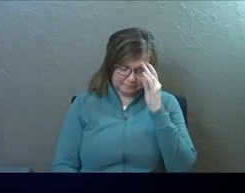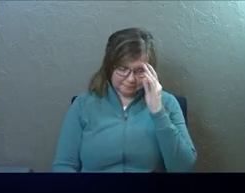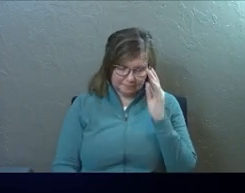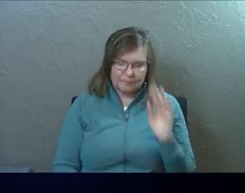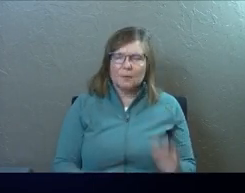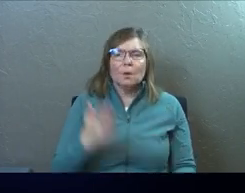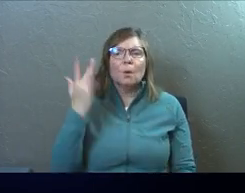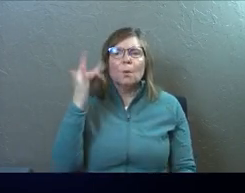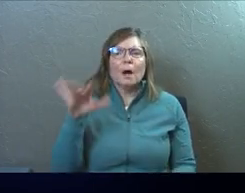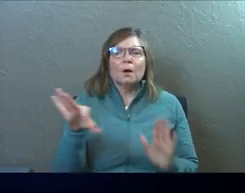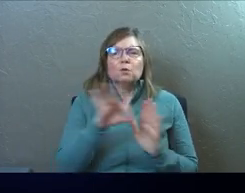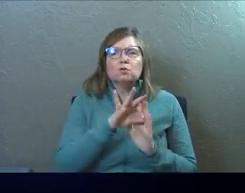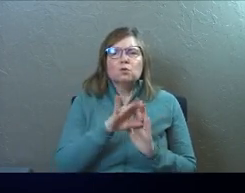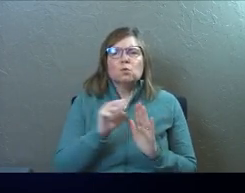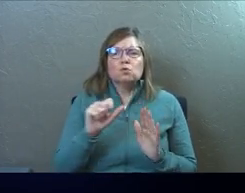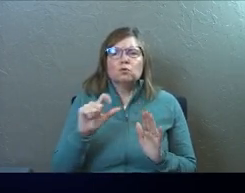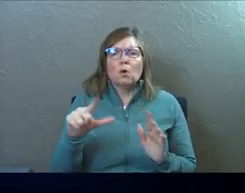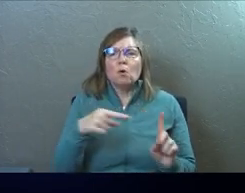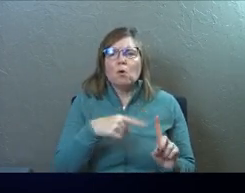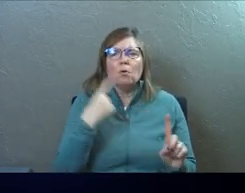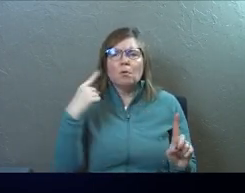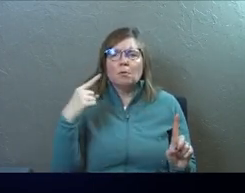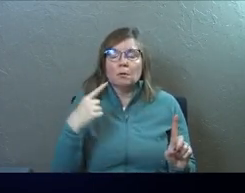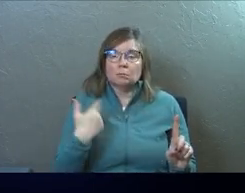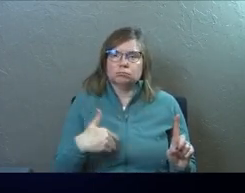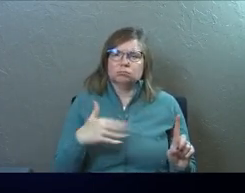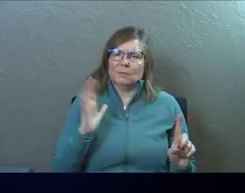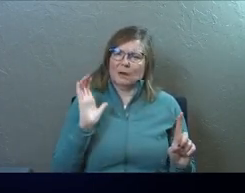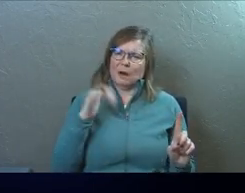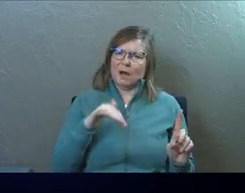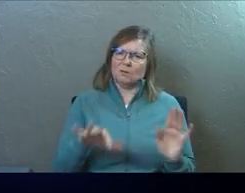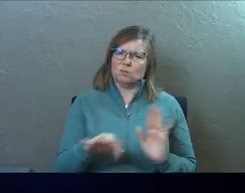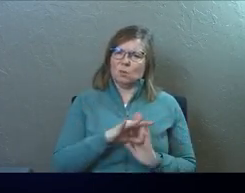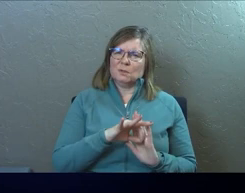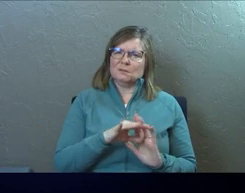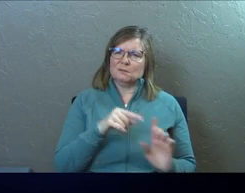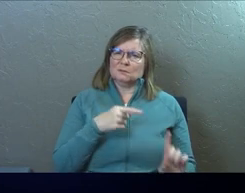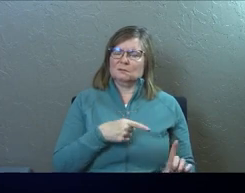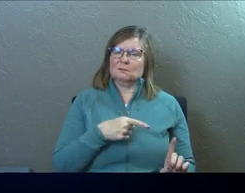But why choose Saul? What an odd choice.